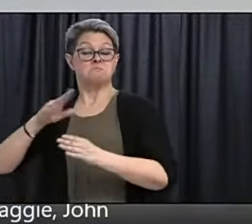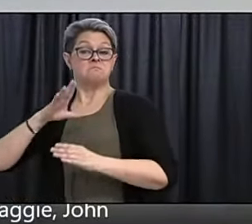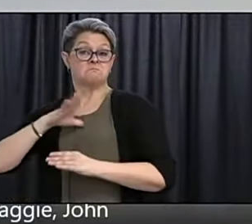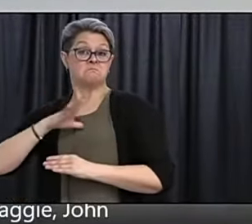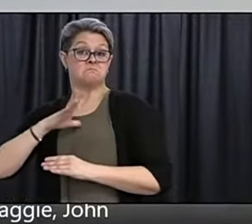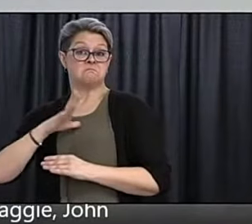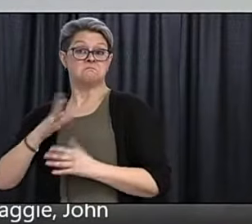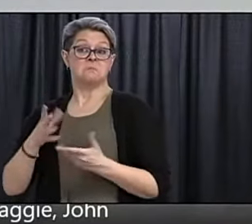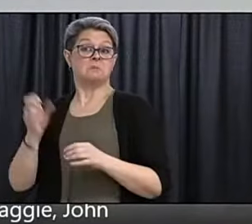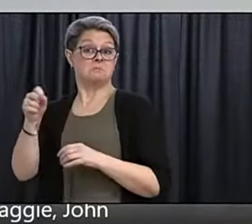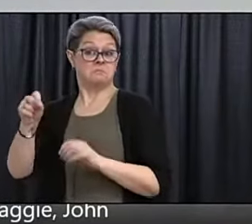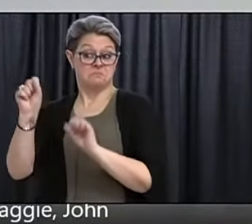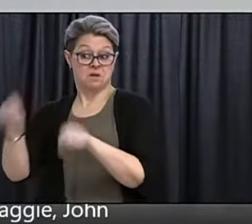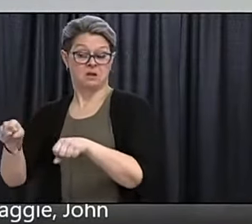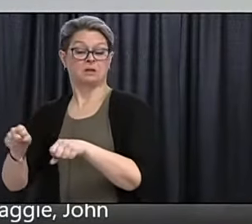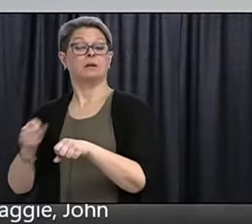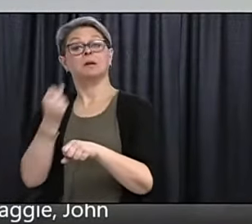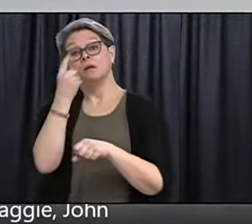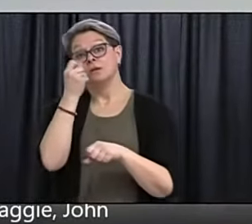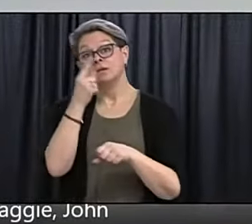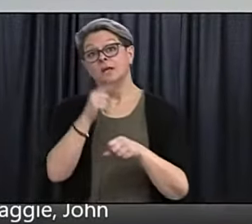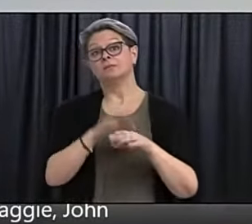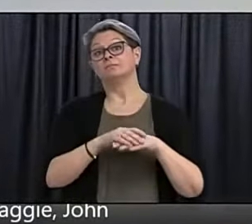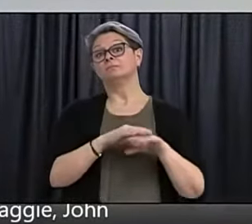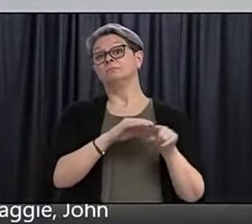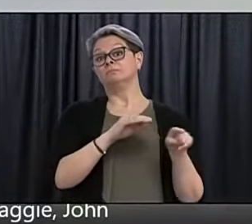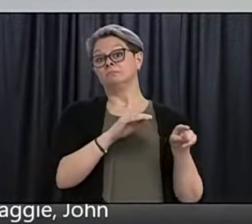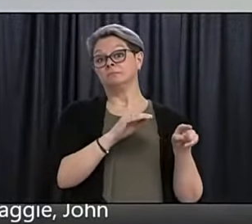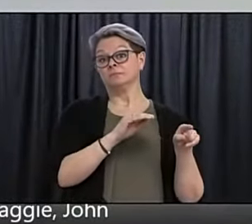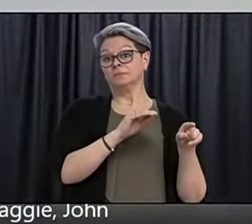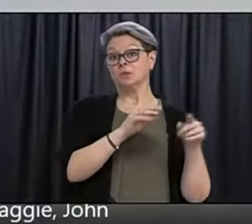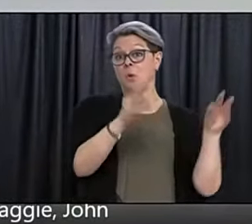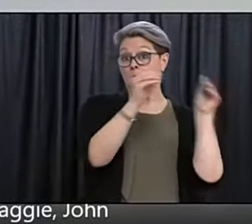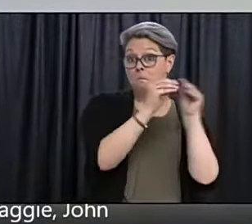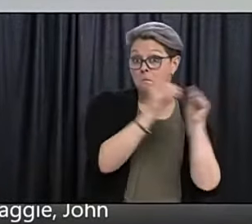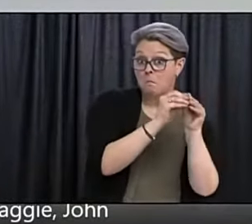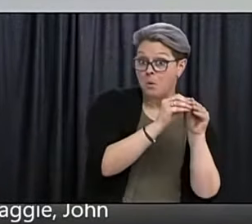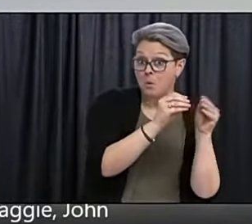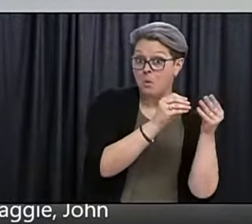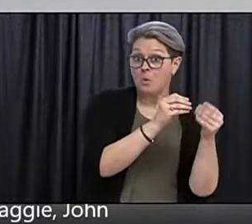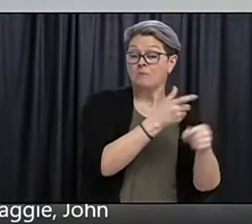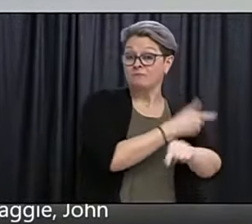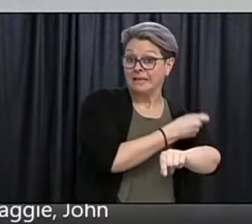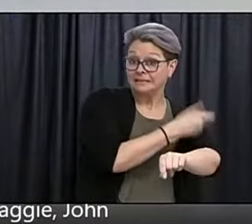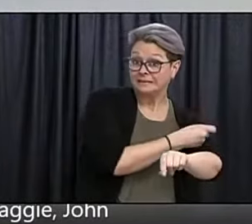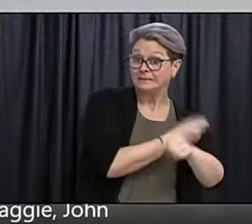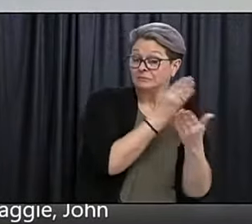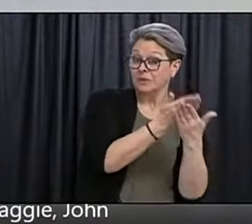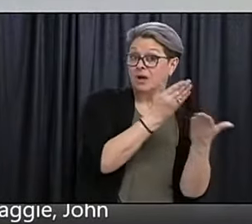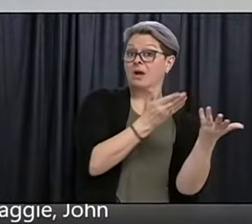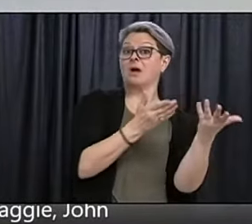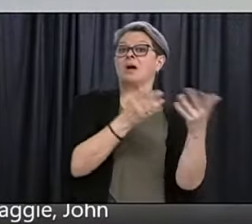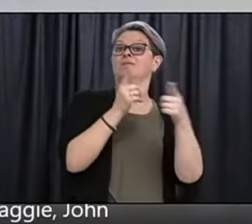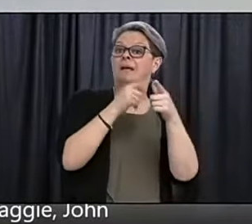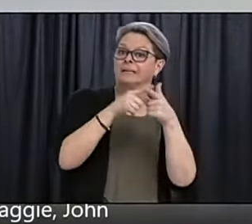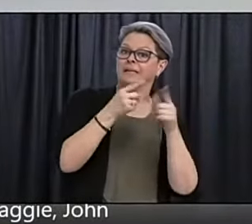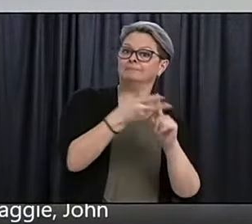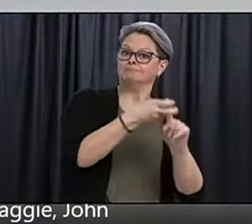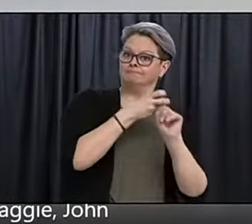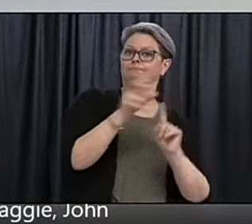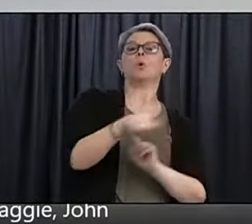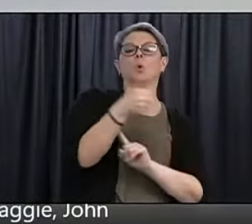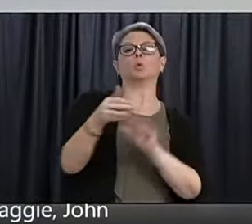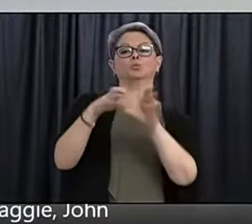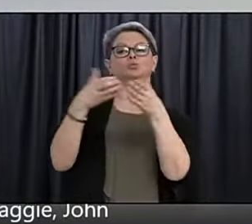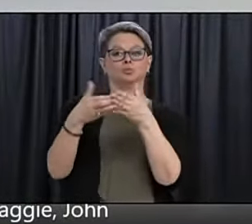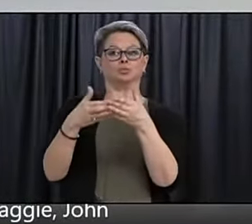um, we have, uh, first line, we have a second line, uh, and, uh, we also have micro credentialing.